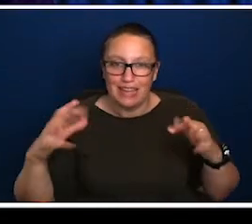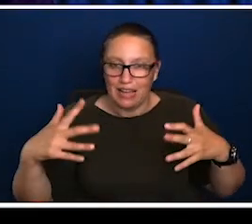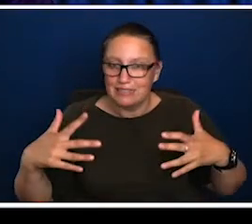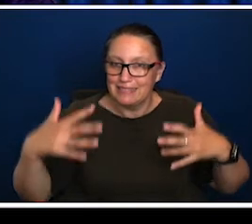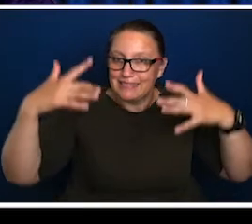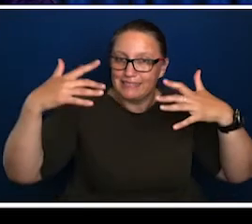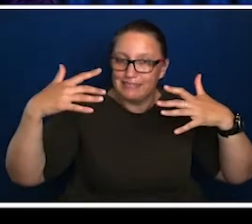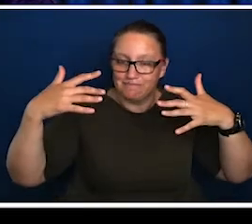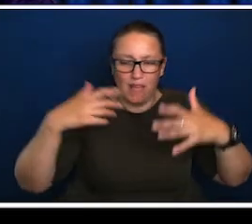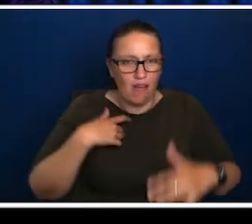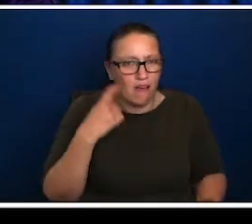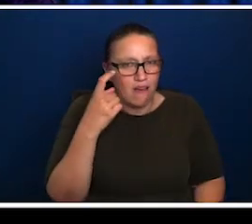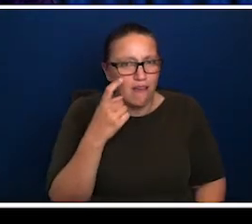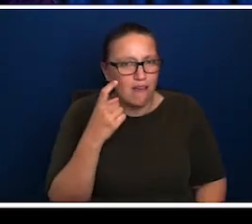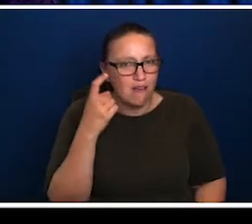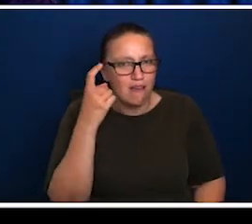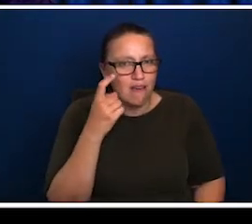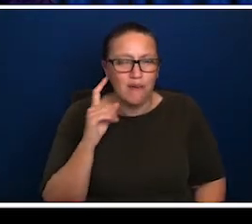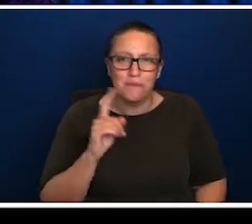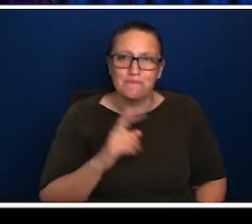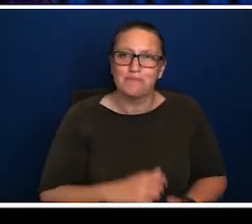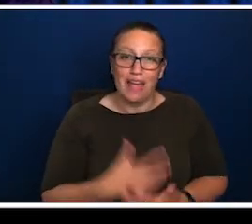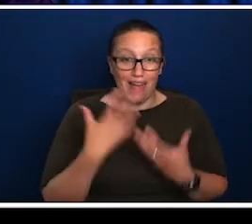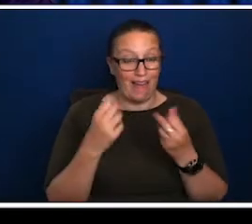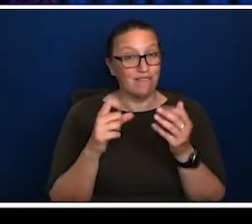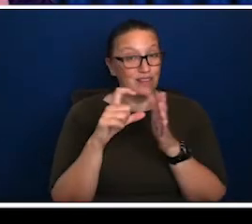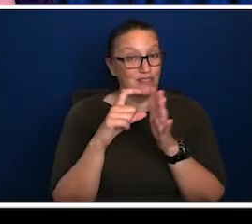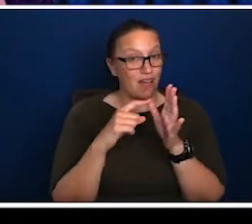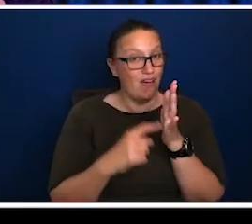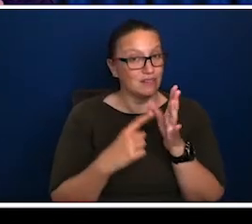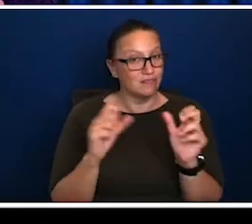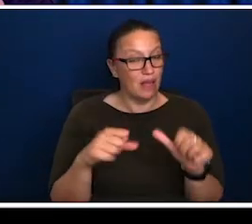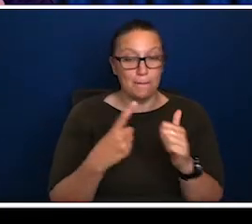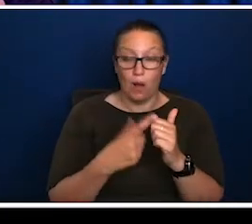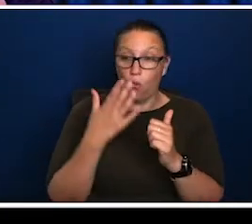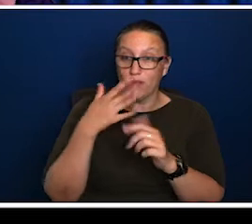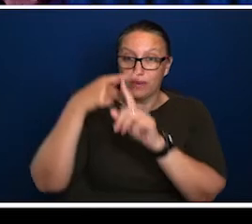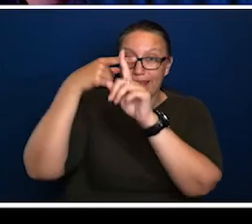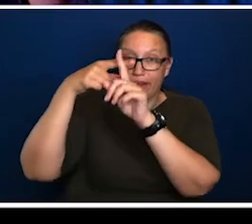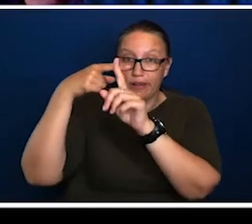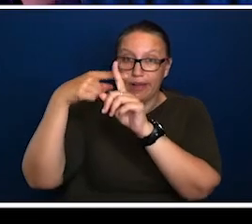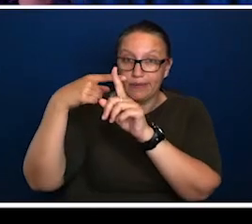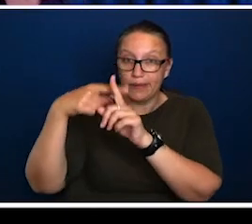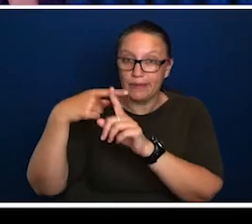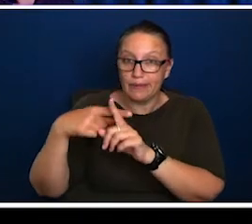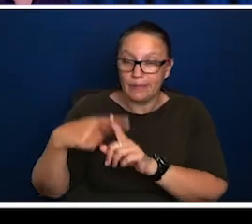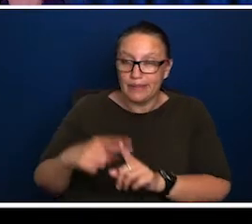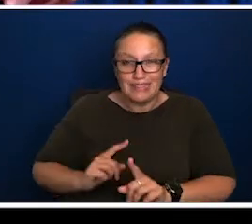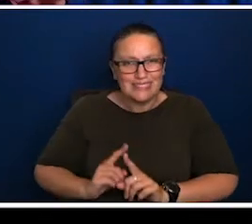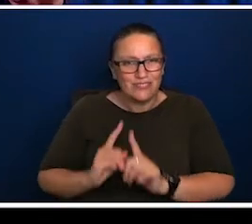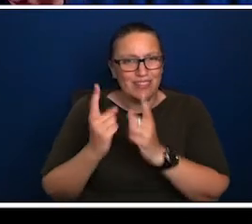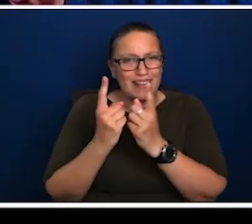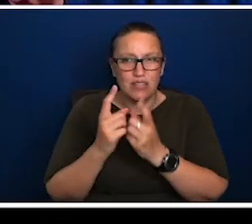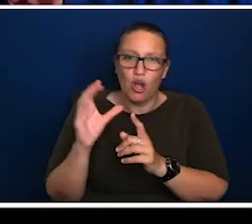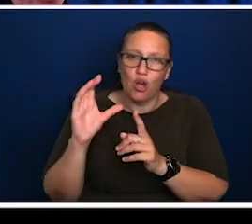you a particular statistic, which is intrigued me since I've had a look at it. And there's officially sourced data, but when you count up all